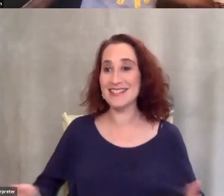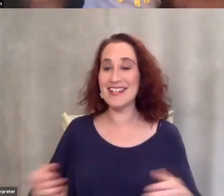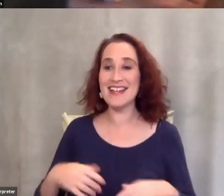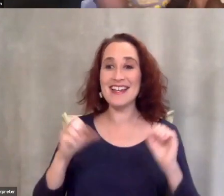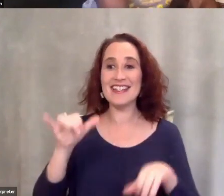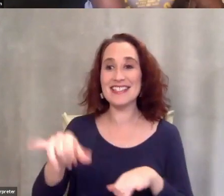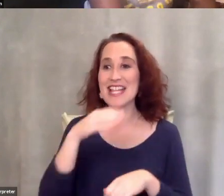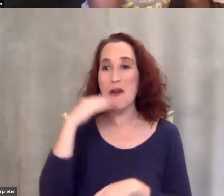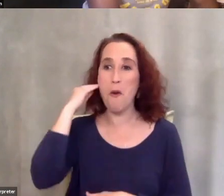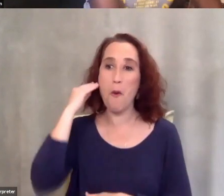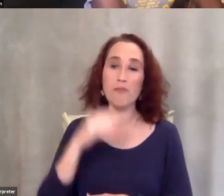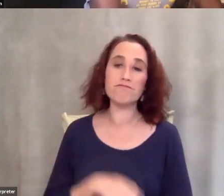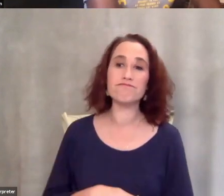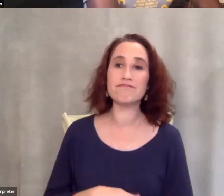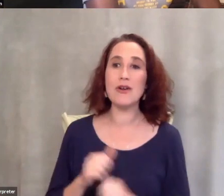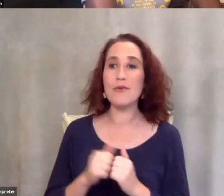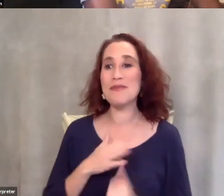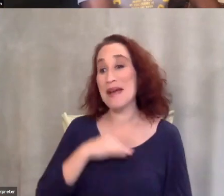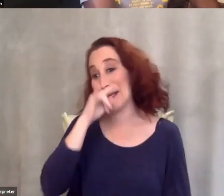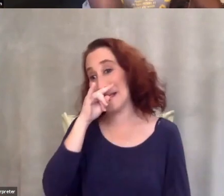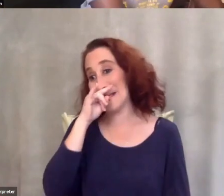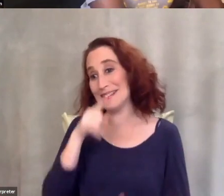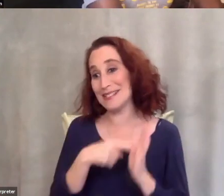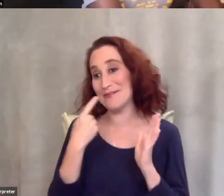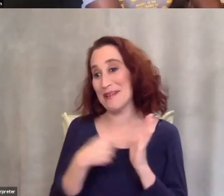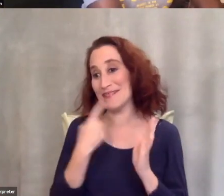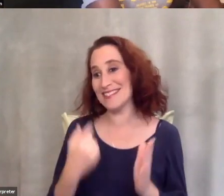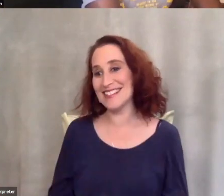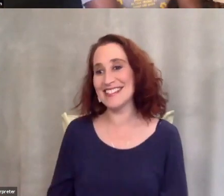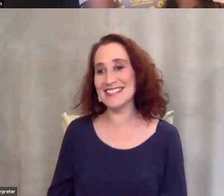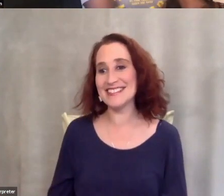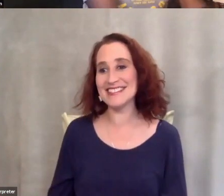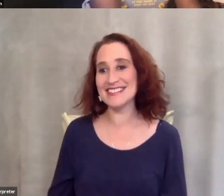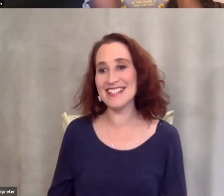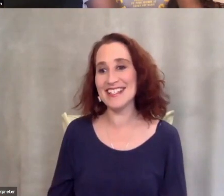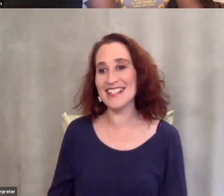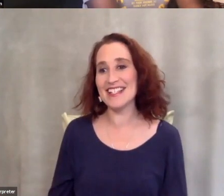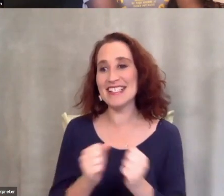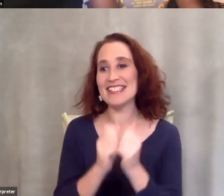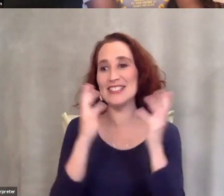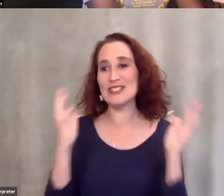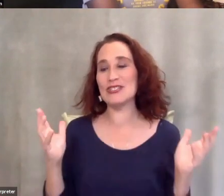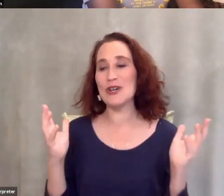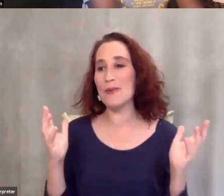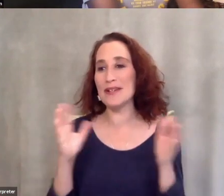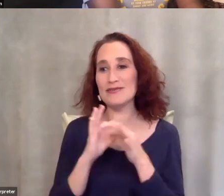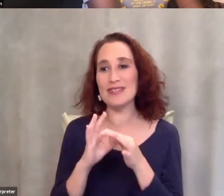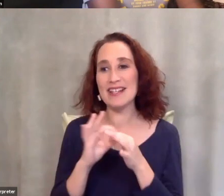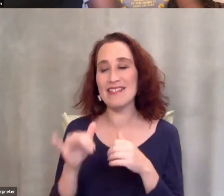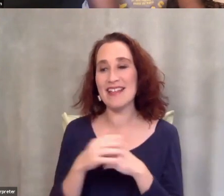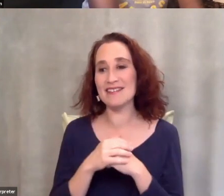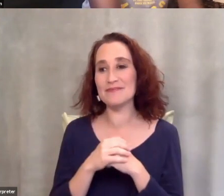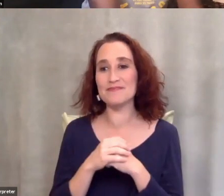um with my kids sometimes um you know there's so much about it that I I